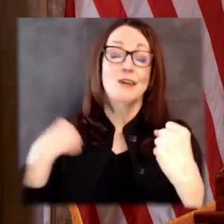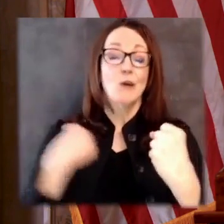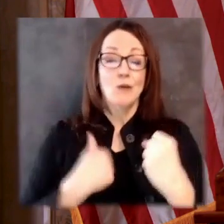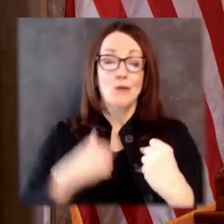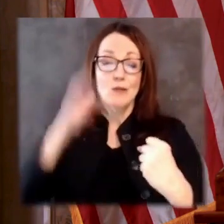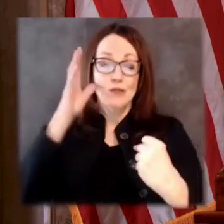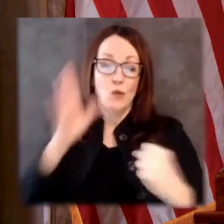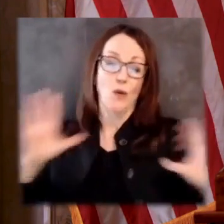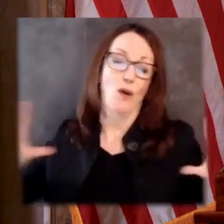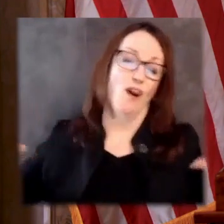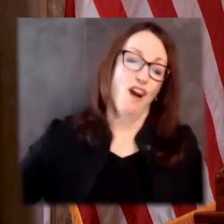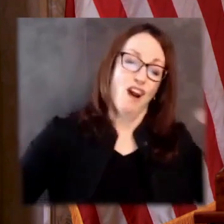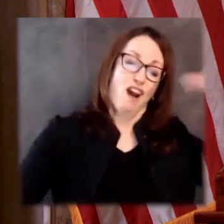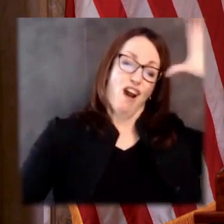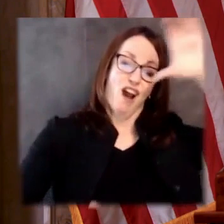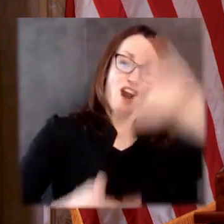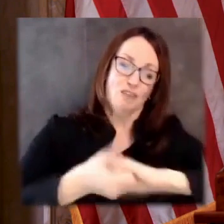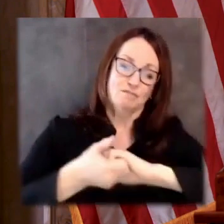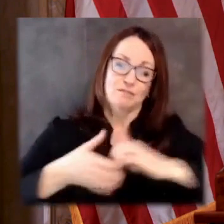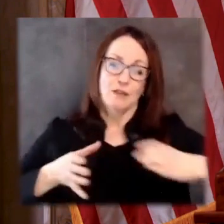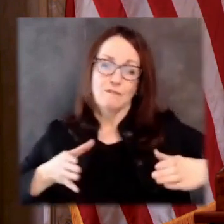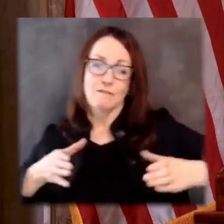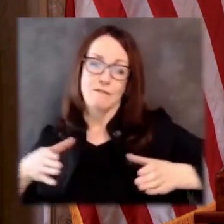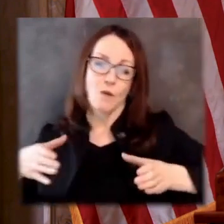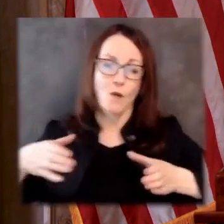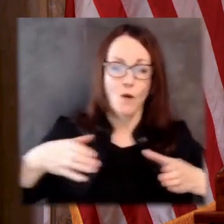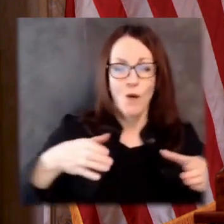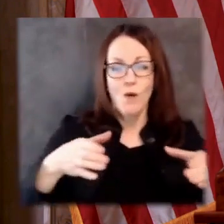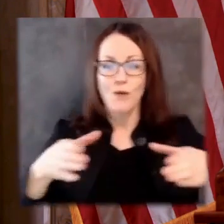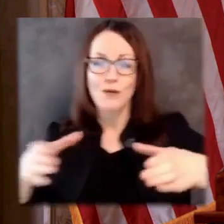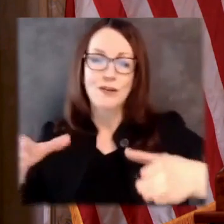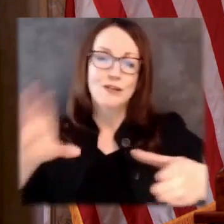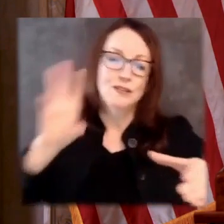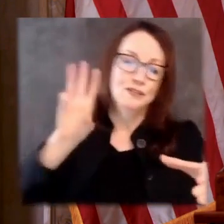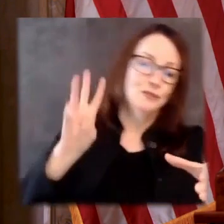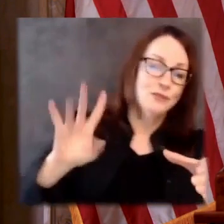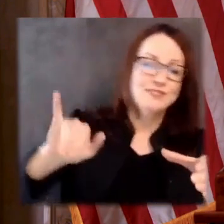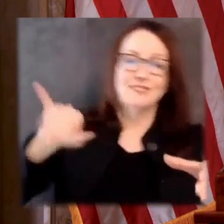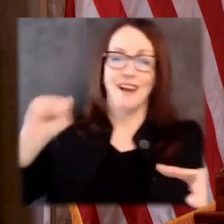and on Wisconsin. UW marching band, take it away.